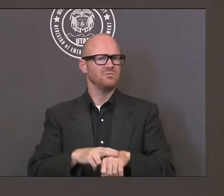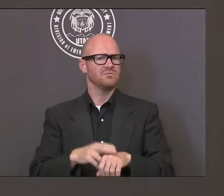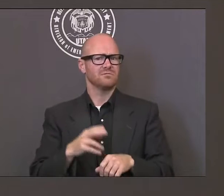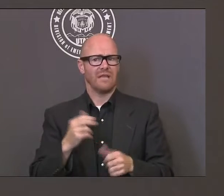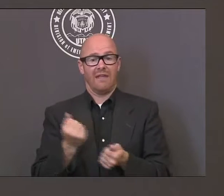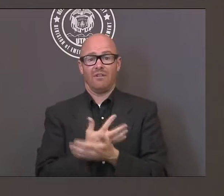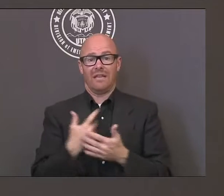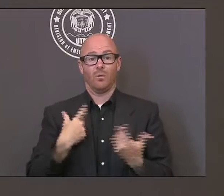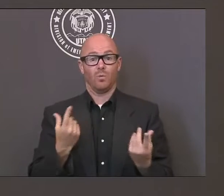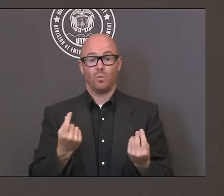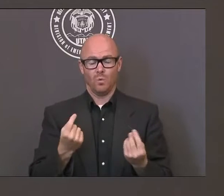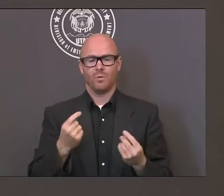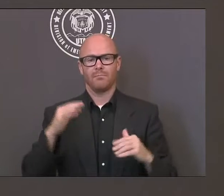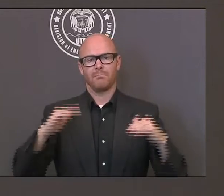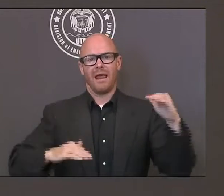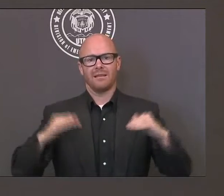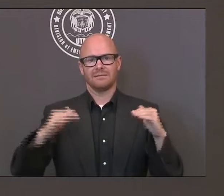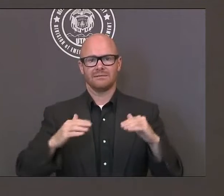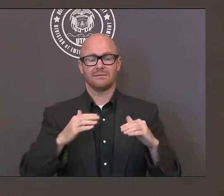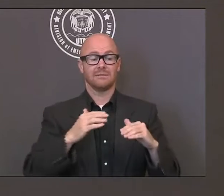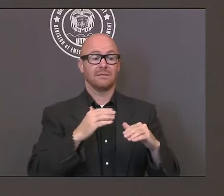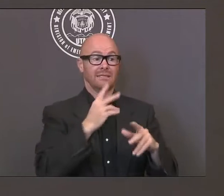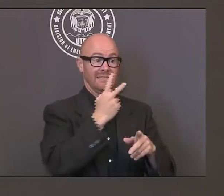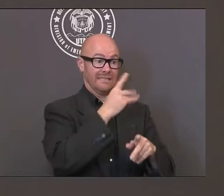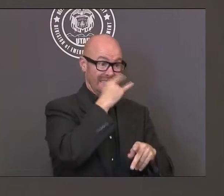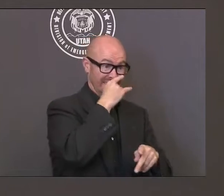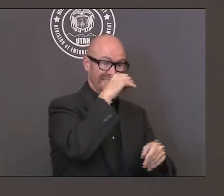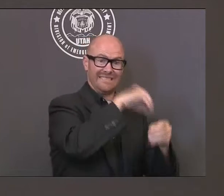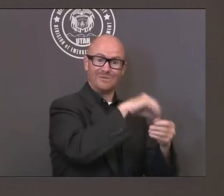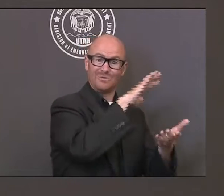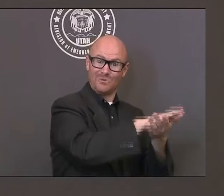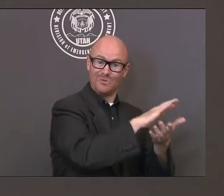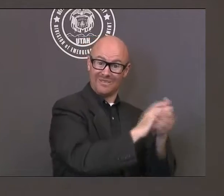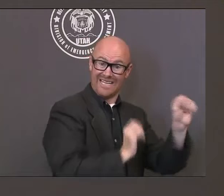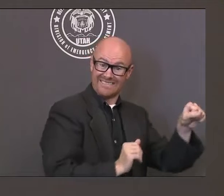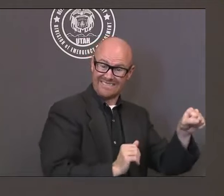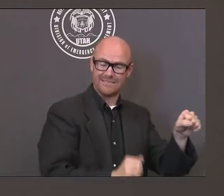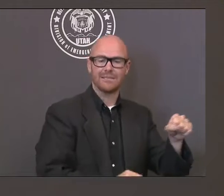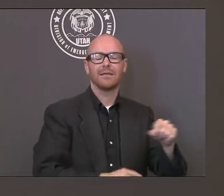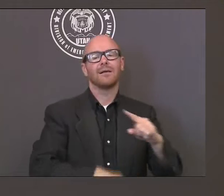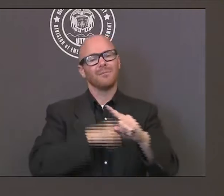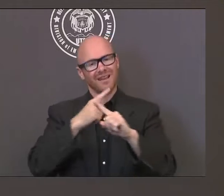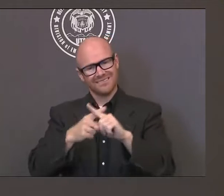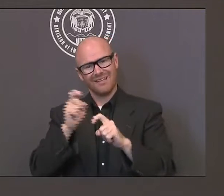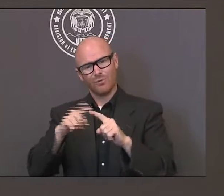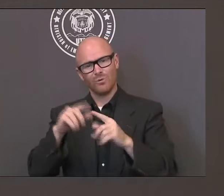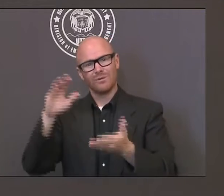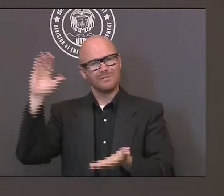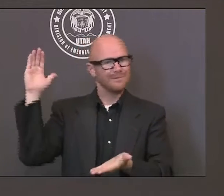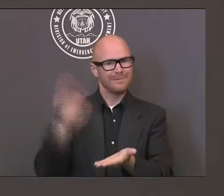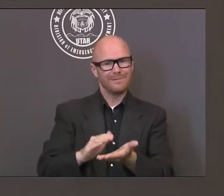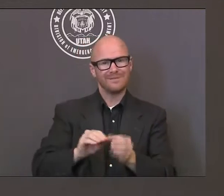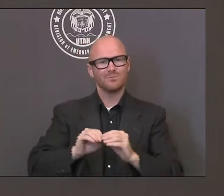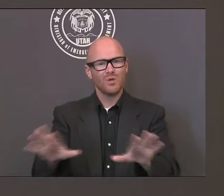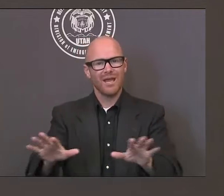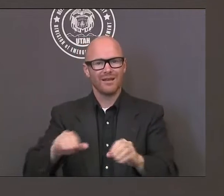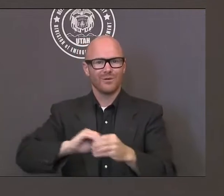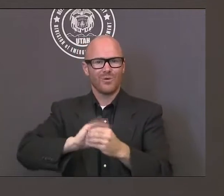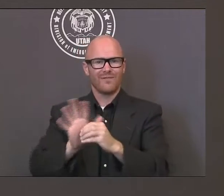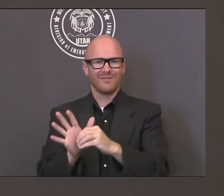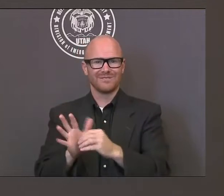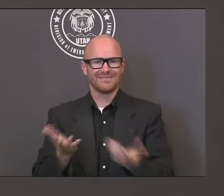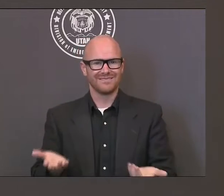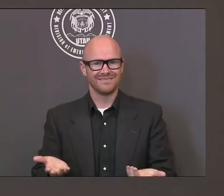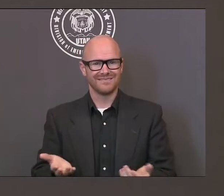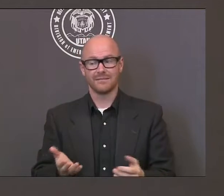trying to do is balance keeping kids in school safely with um also preventing the spread of covet 19 so we'll have to see how this plays out